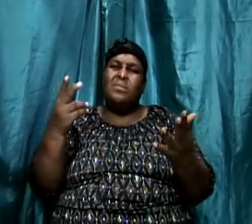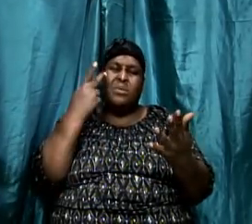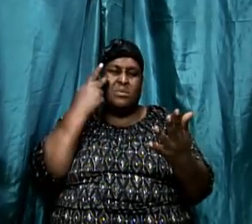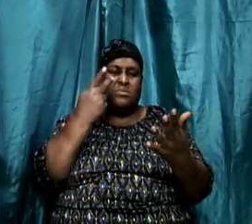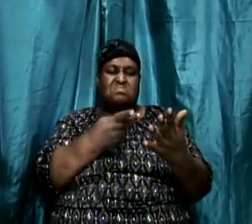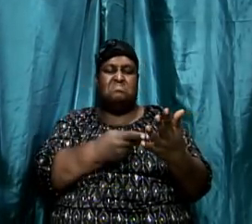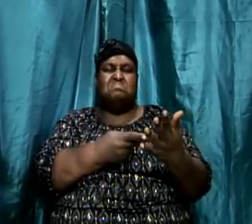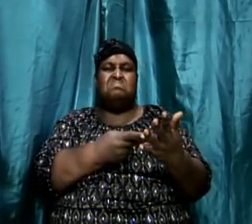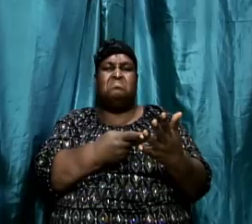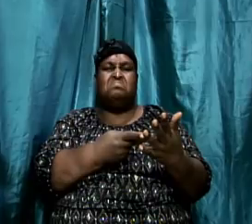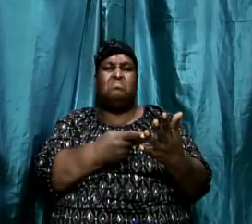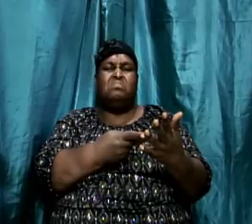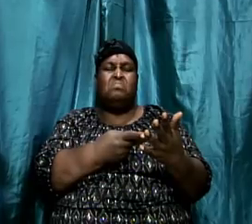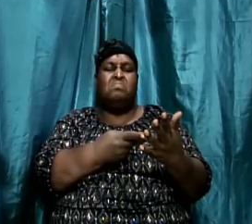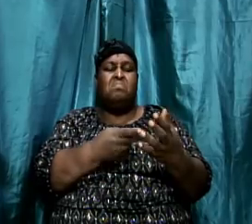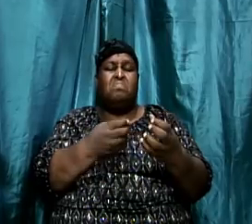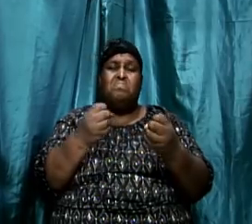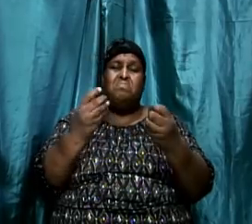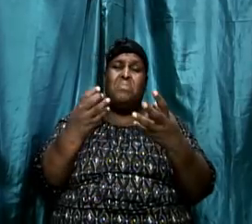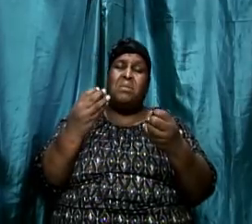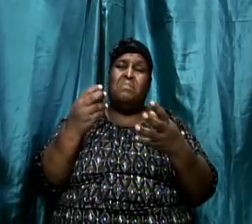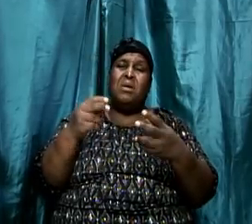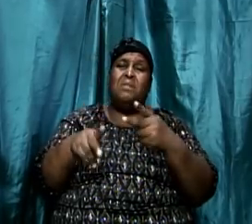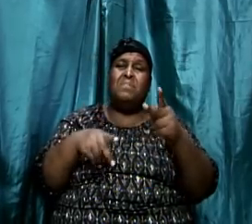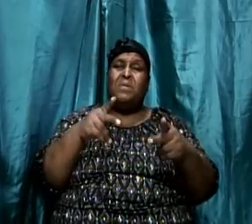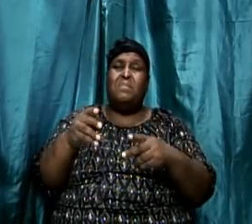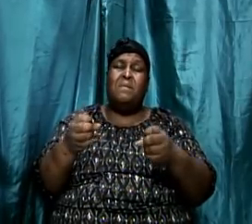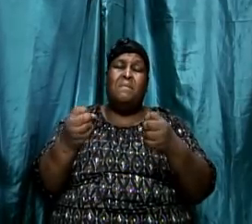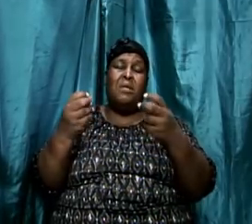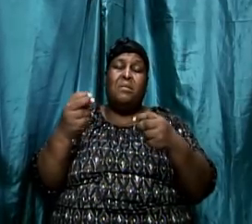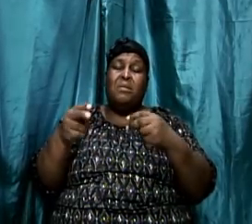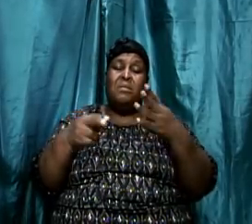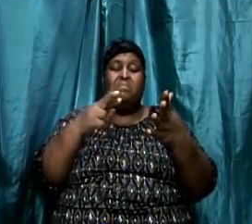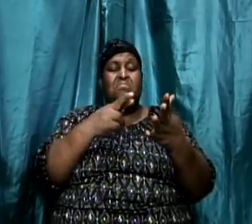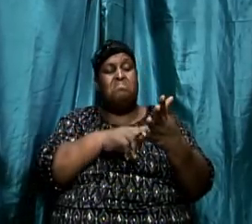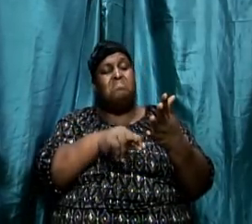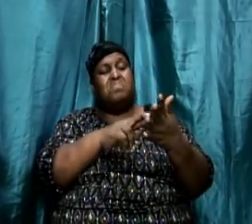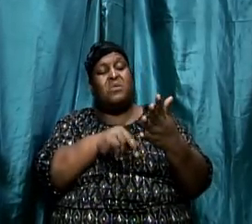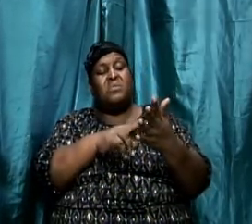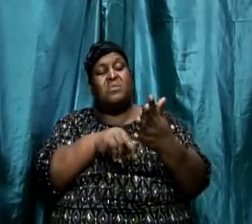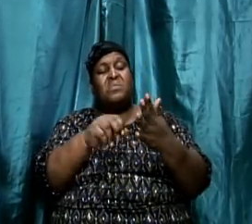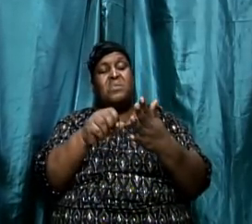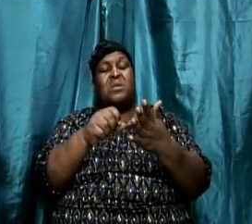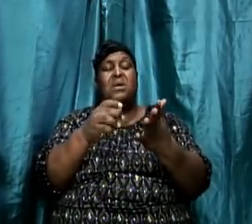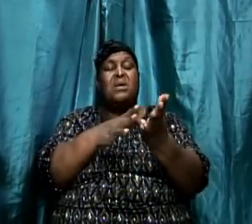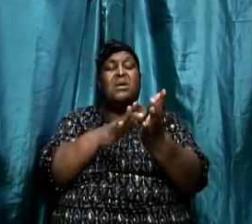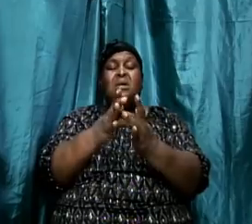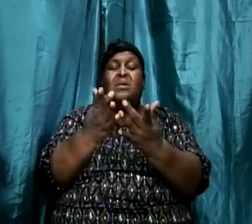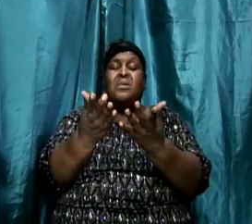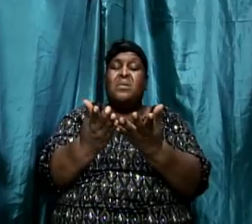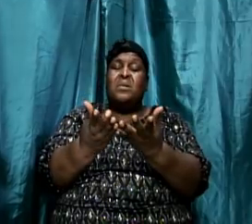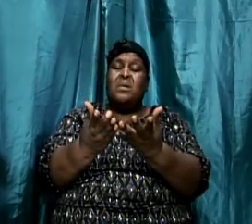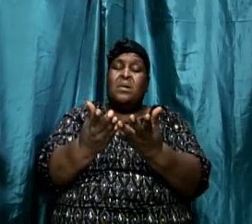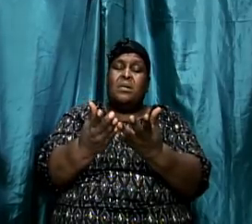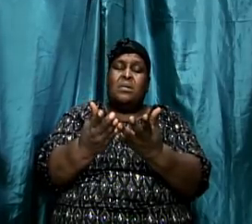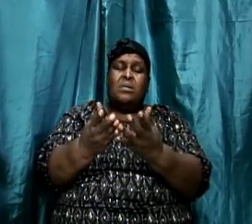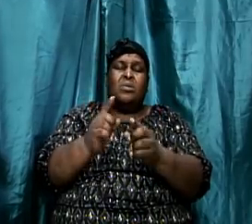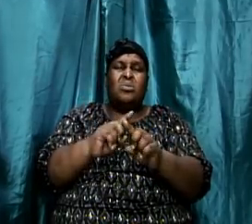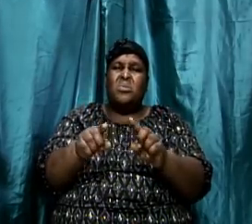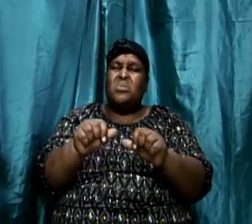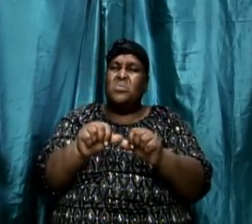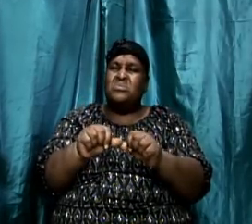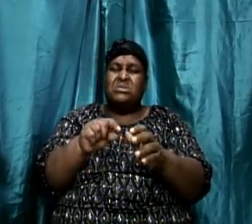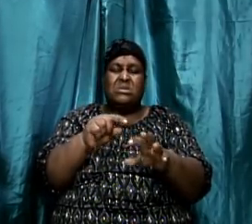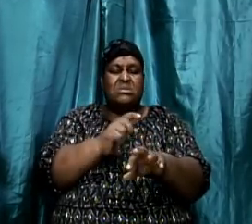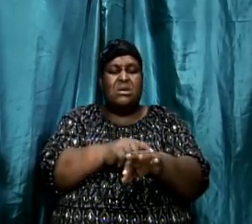And a lot of people, they read scriptures, but they really don't spend the time to look exactly